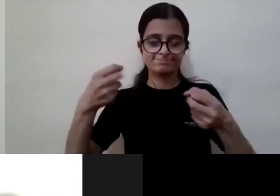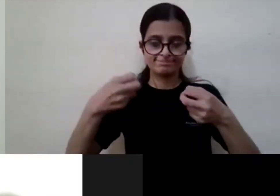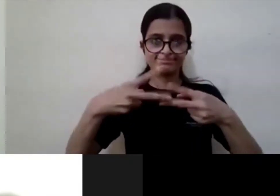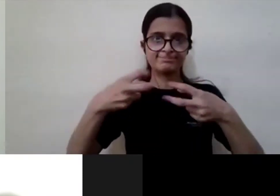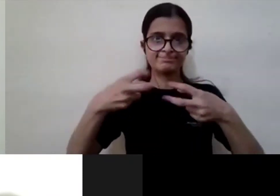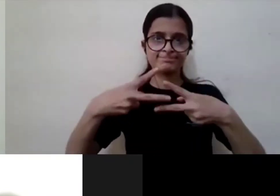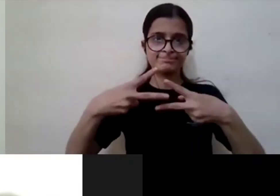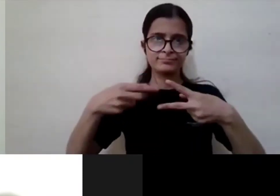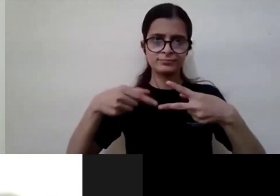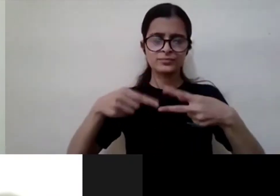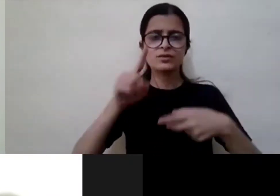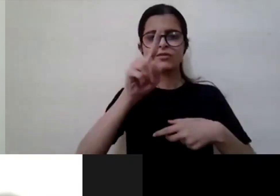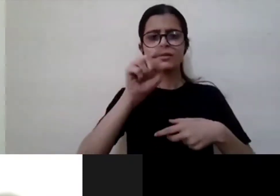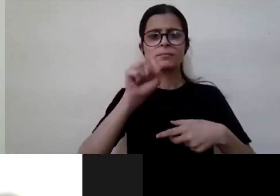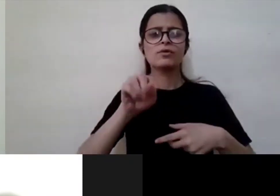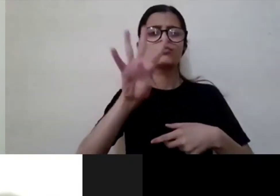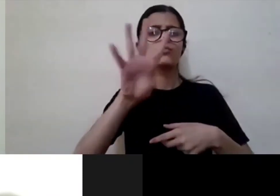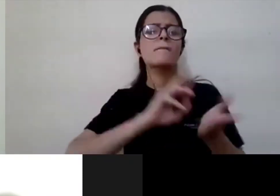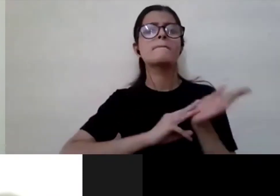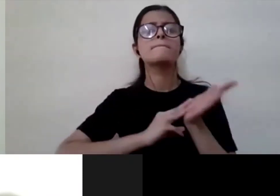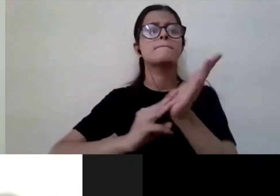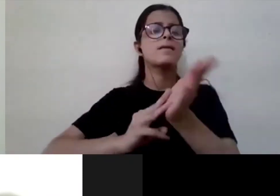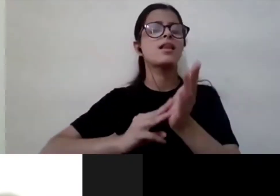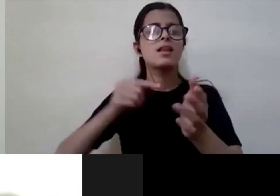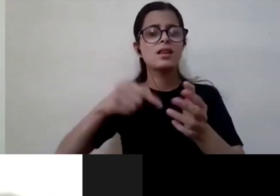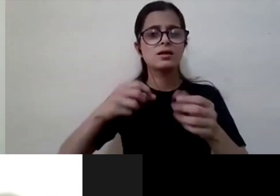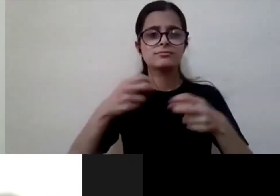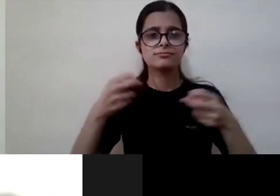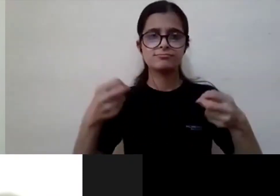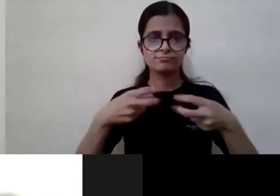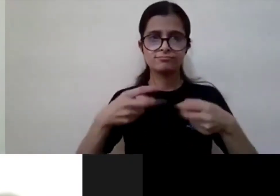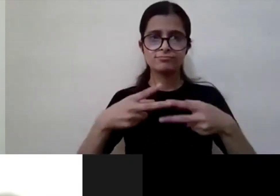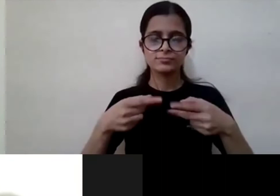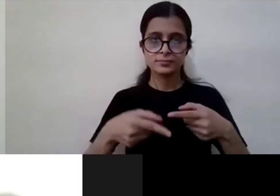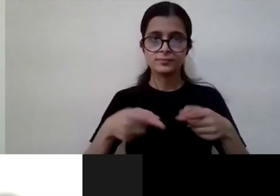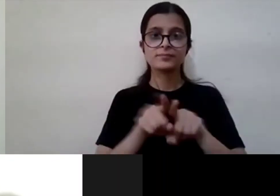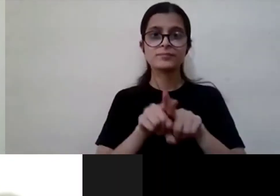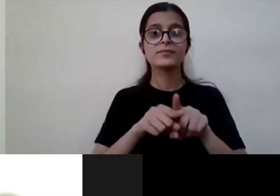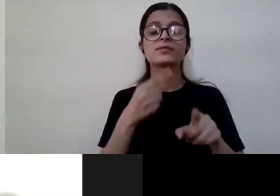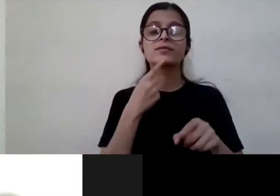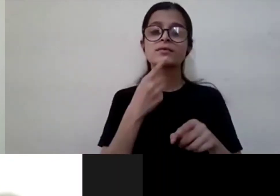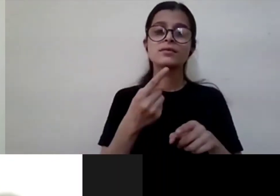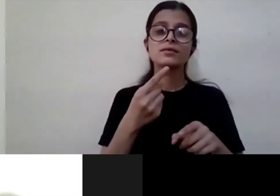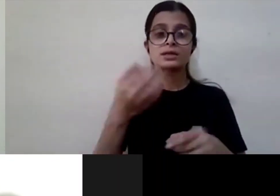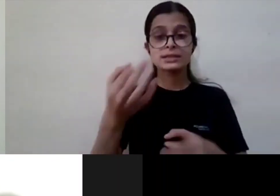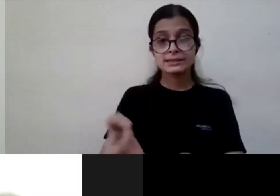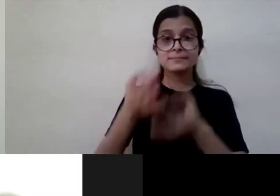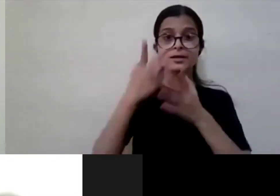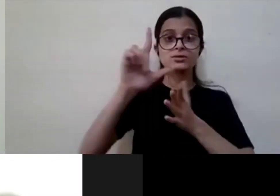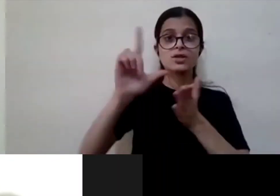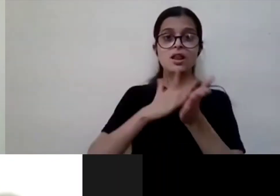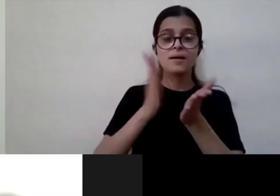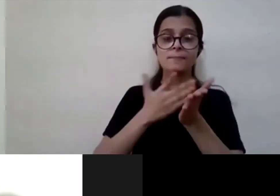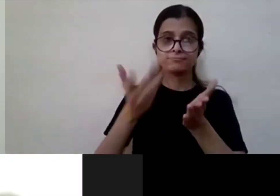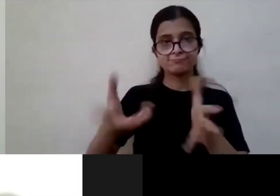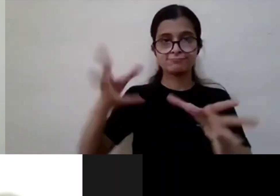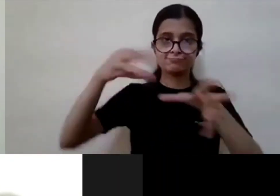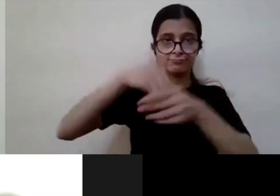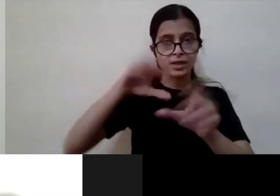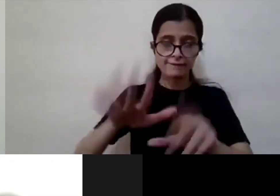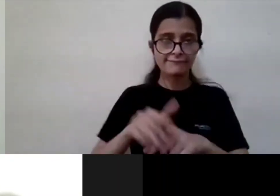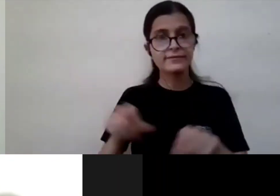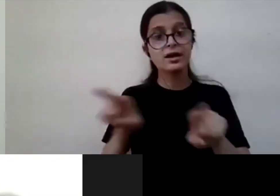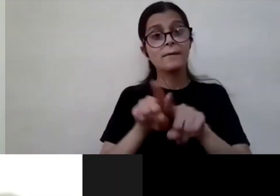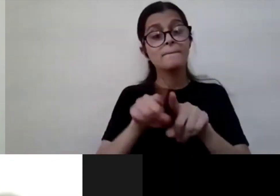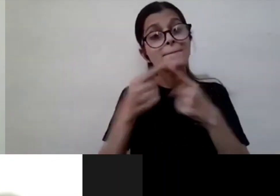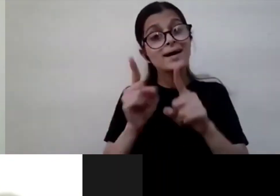1.4 million titles which are coming to us through these special libraries but one single